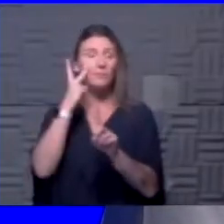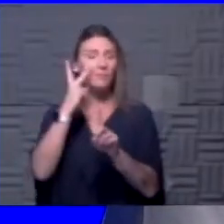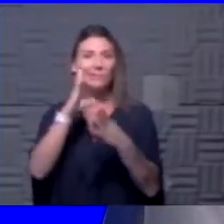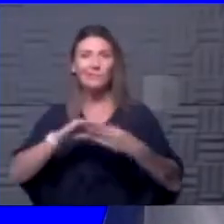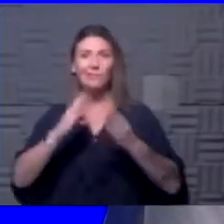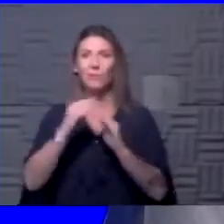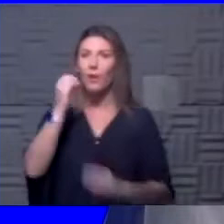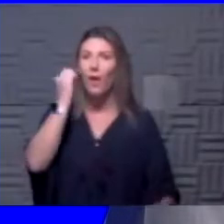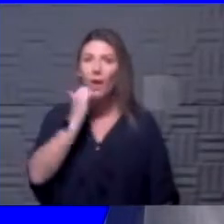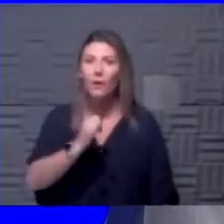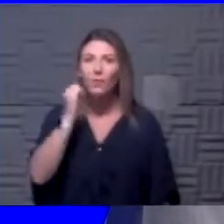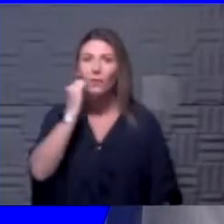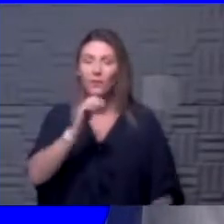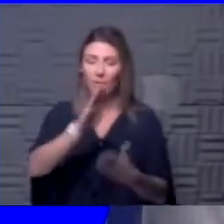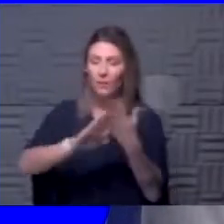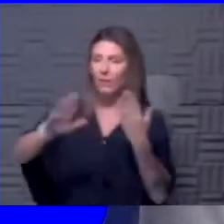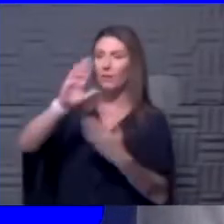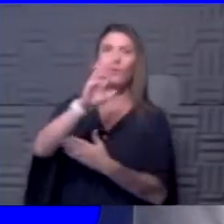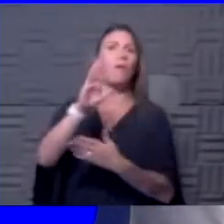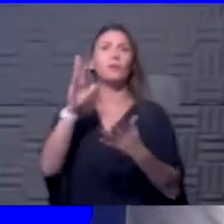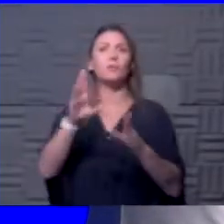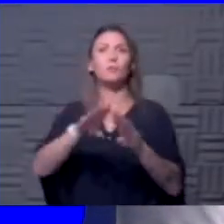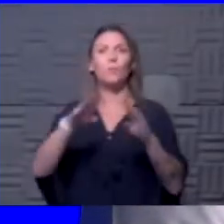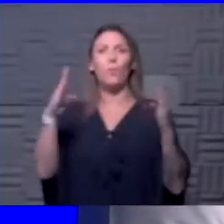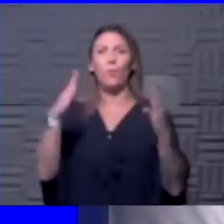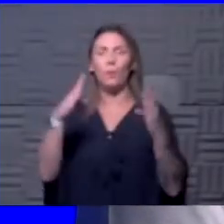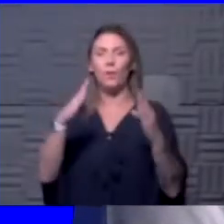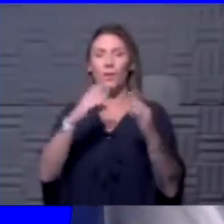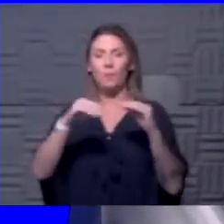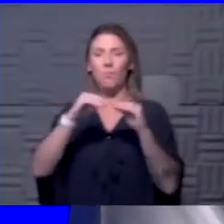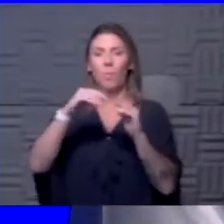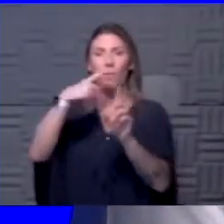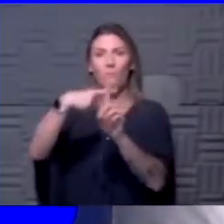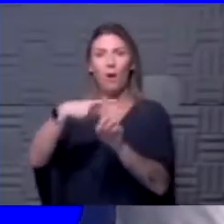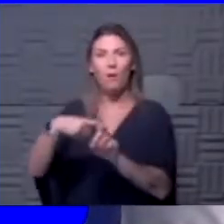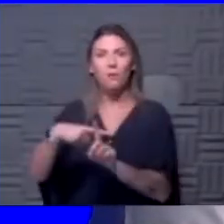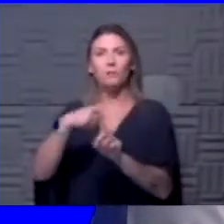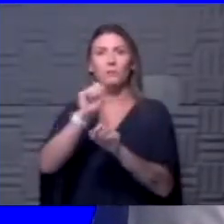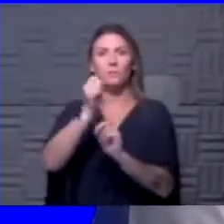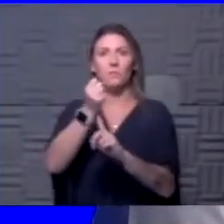every day about college campuses opening and more positives.